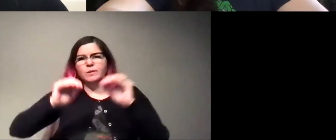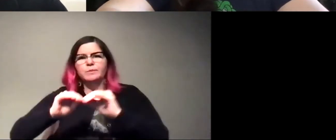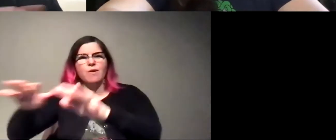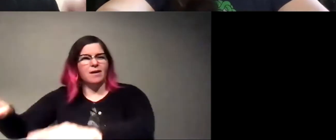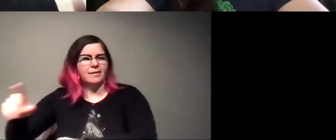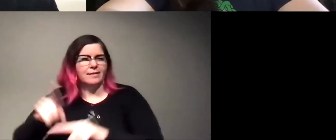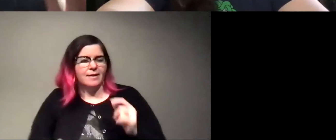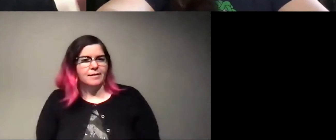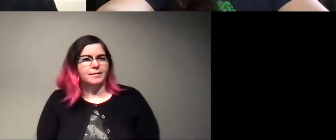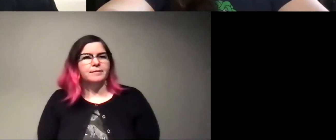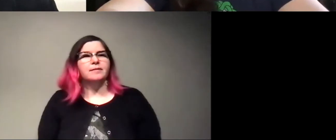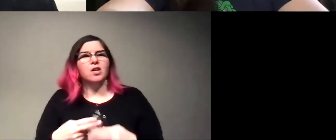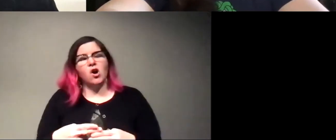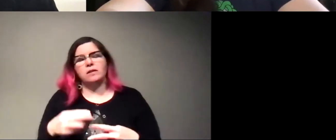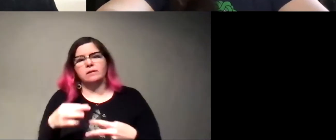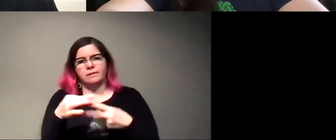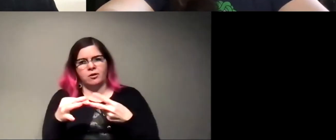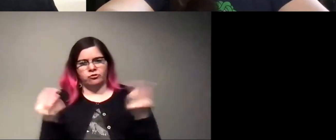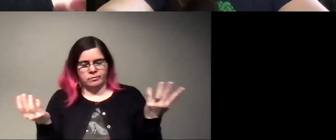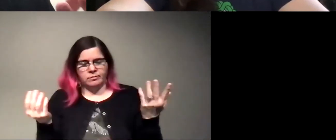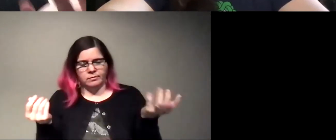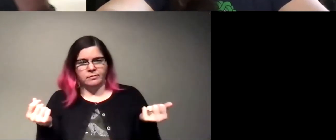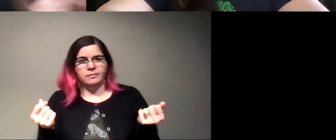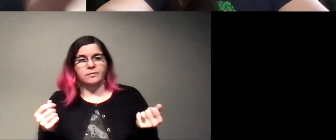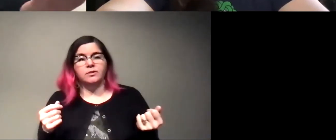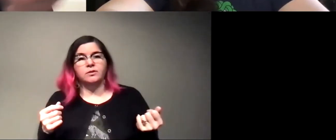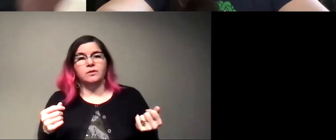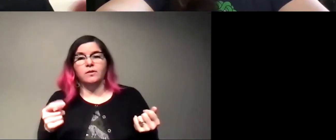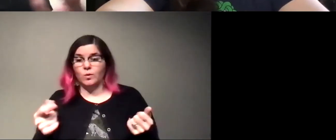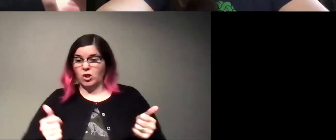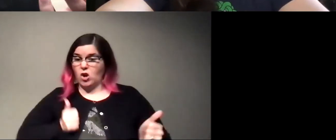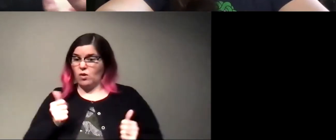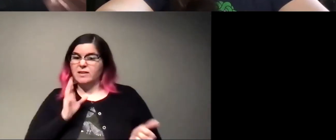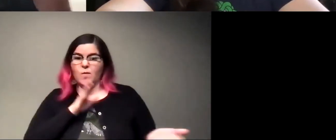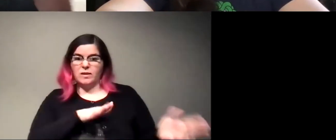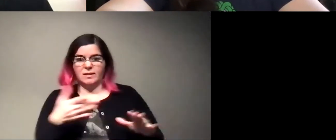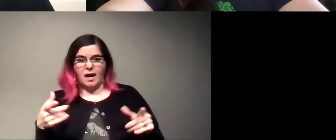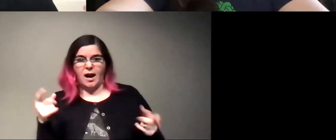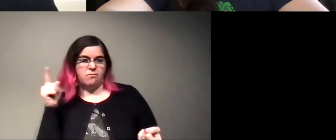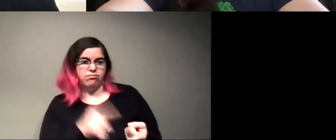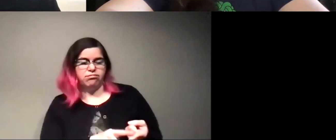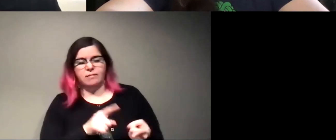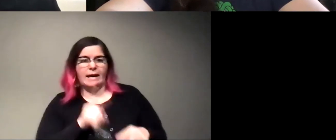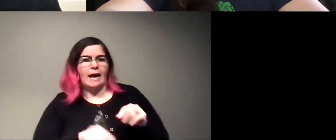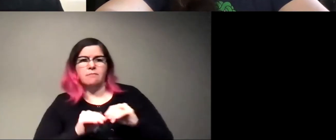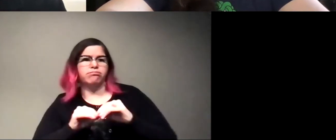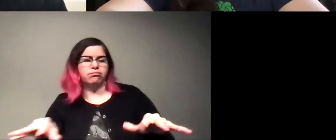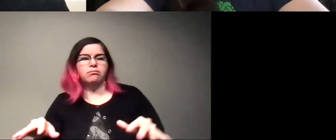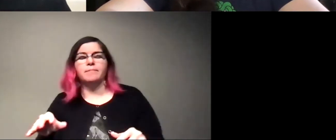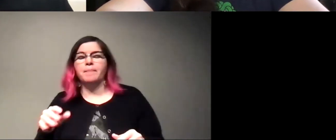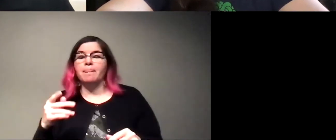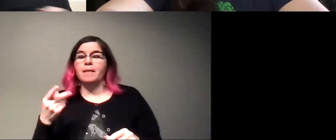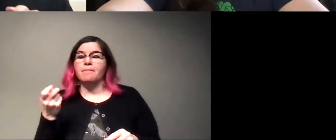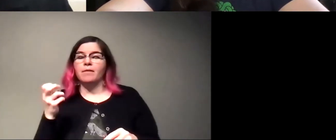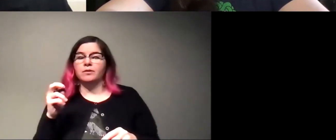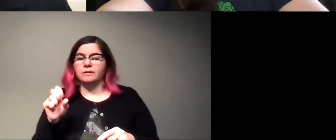this is called selection. Basically the pathogens that are too aggressive die off because they can't spread. And the pathogens that are